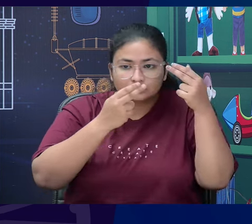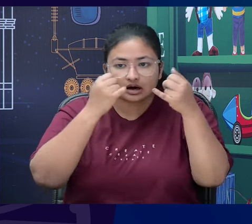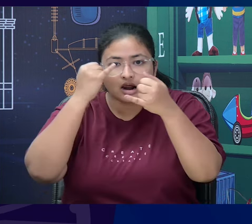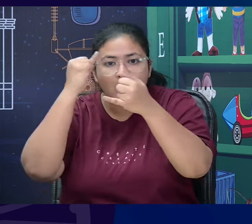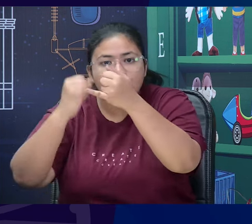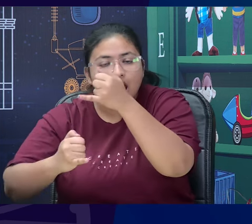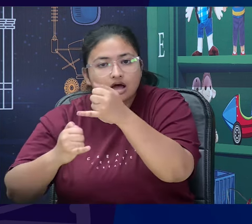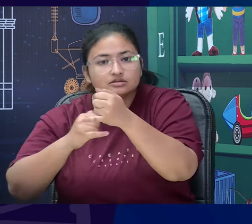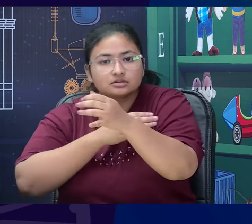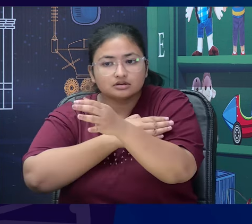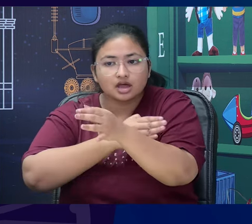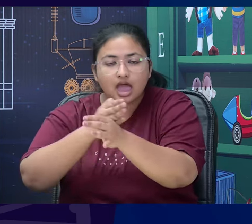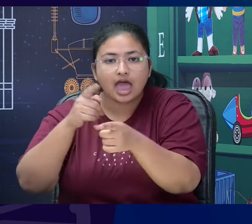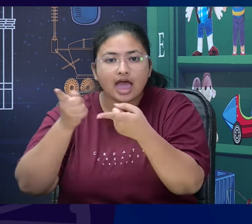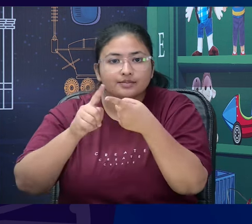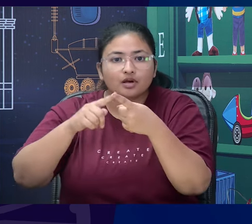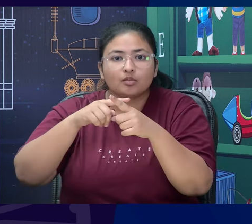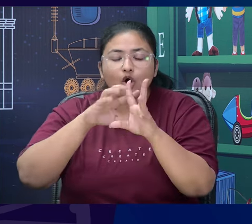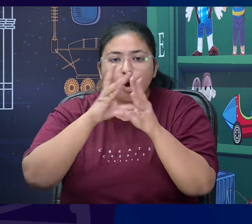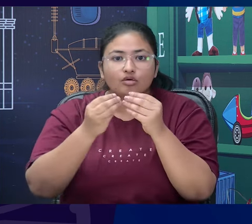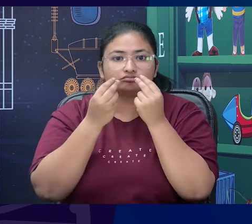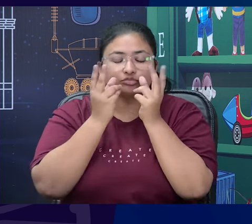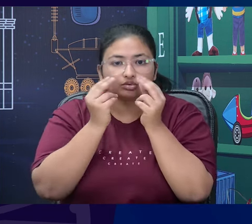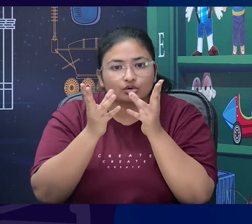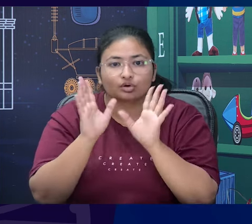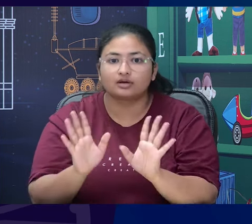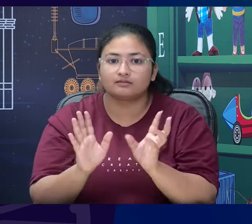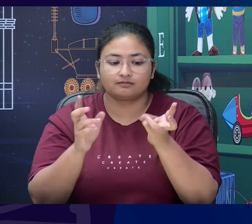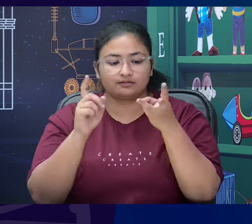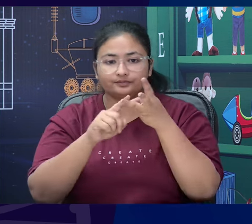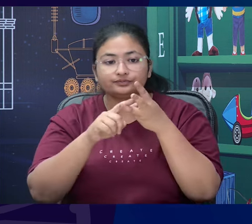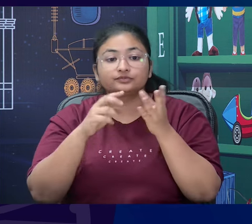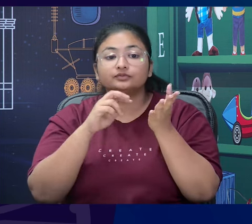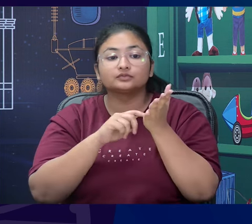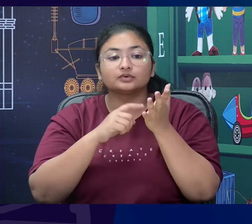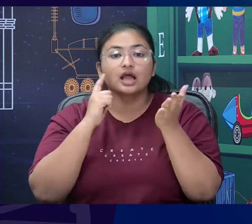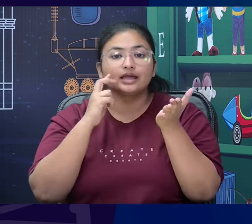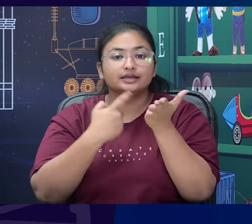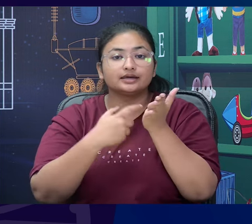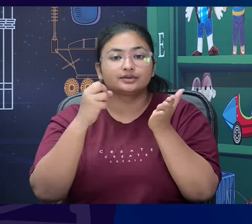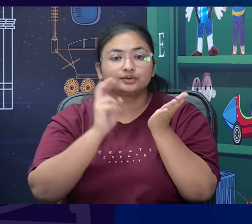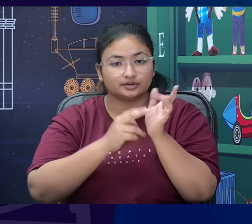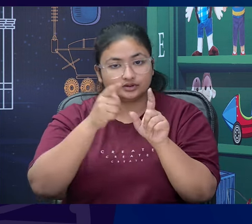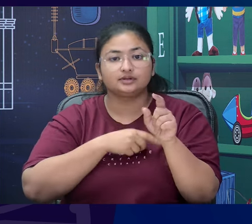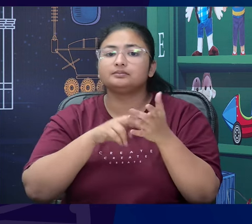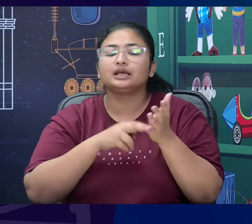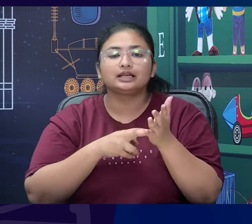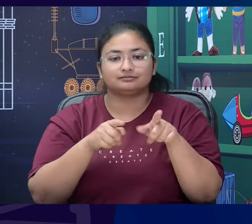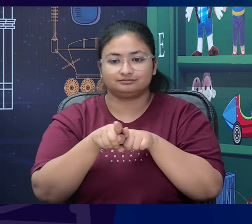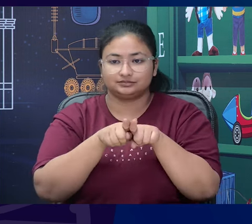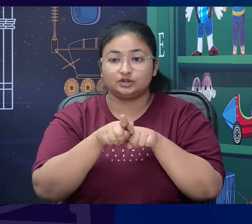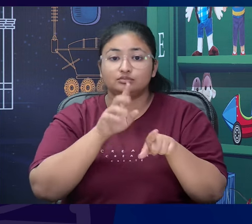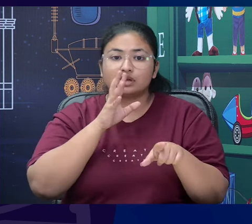what may happen next. And finally, irony is important because irony is all about contrast between